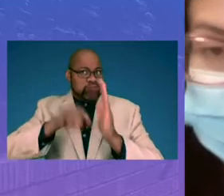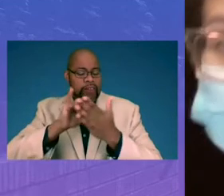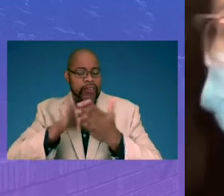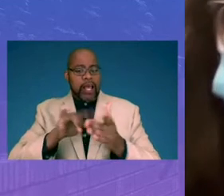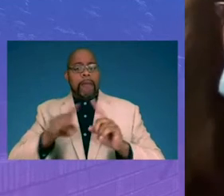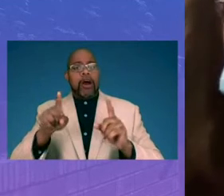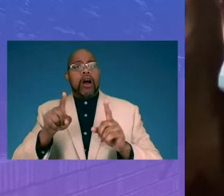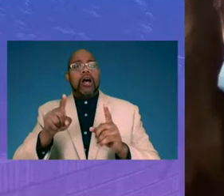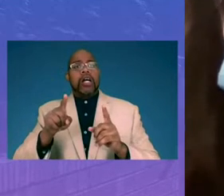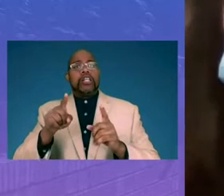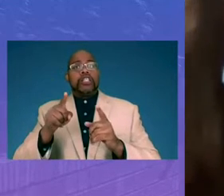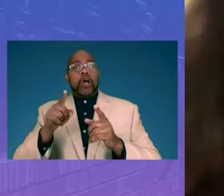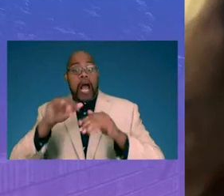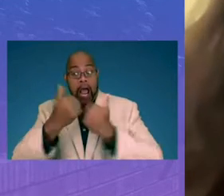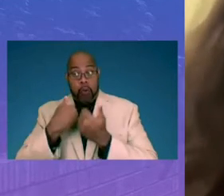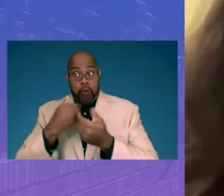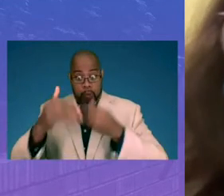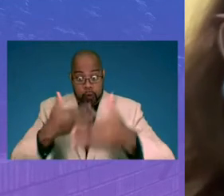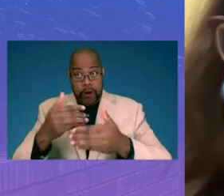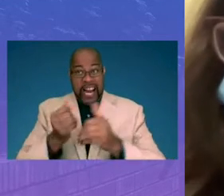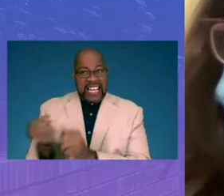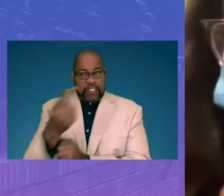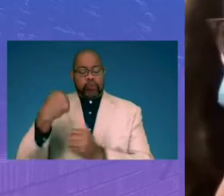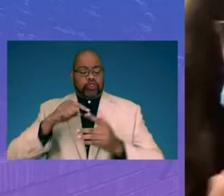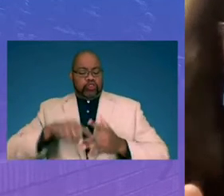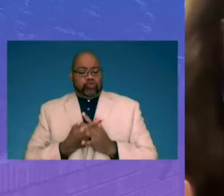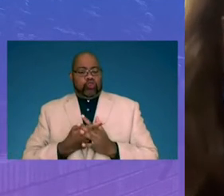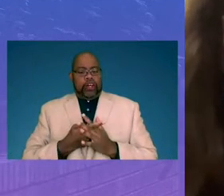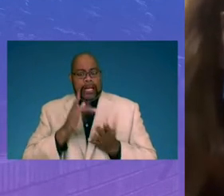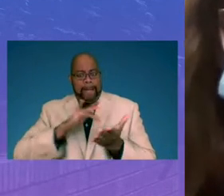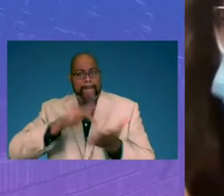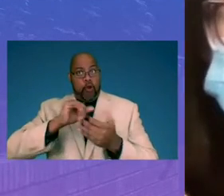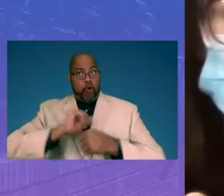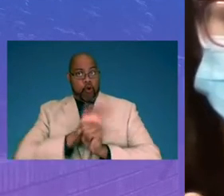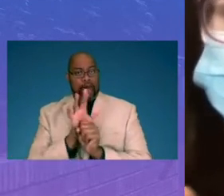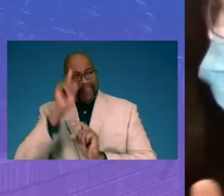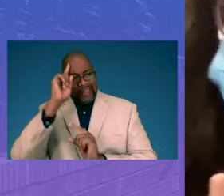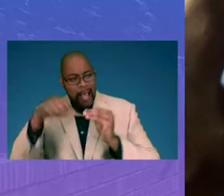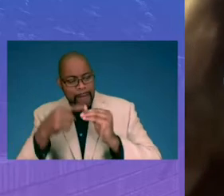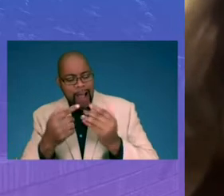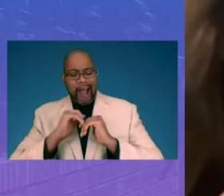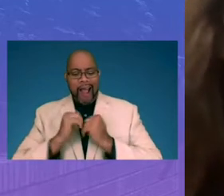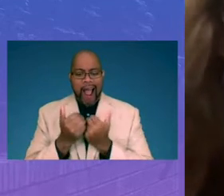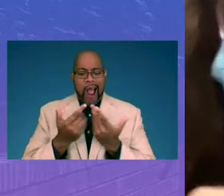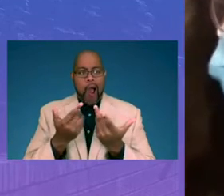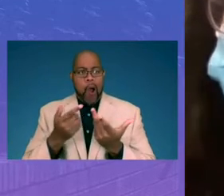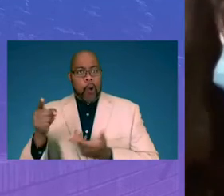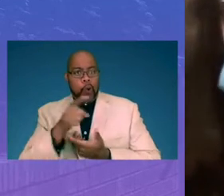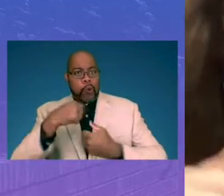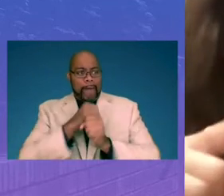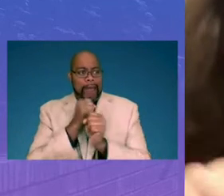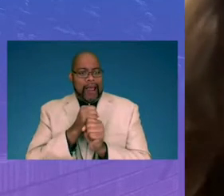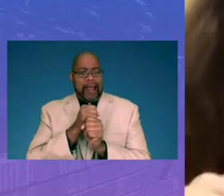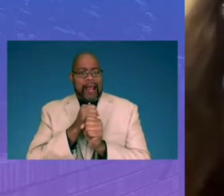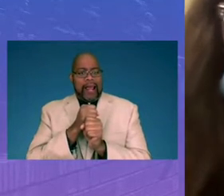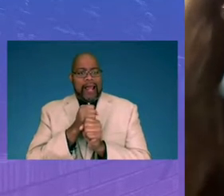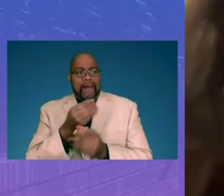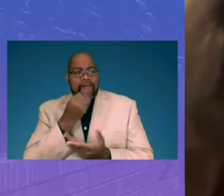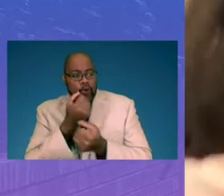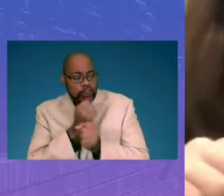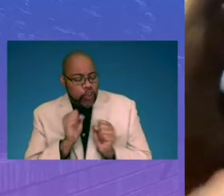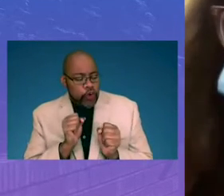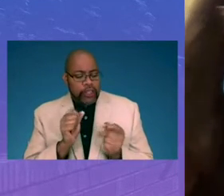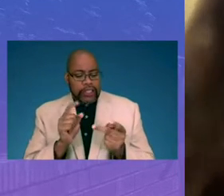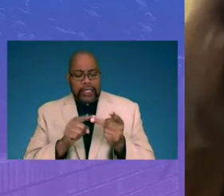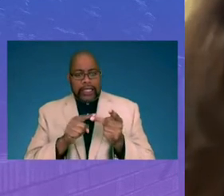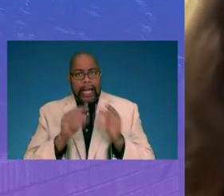we're moving in next year, because we started in the middle of COVID thinking about how do you create food security, housing,